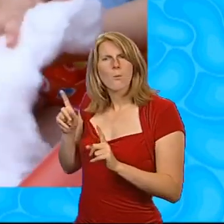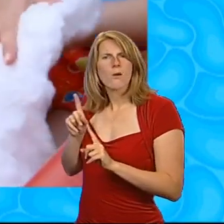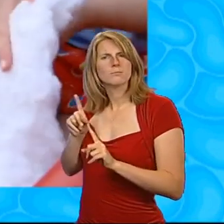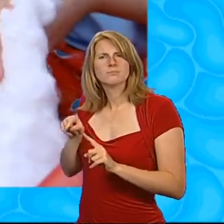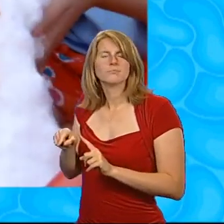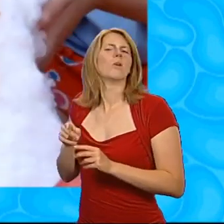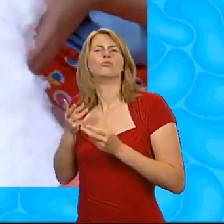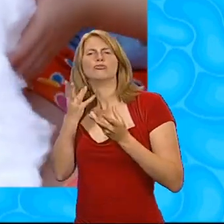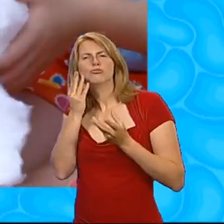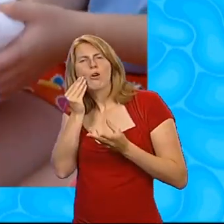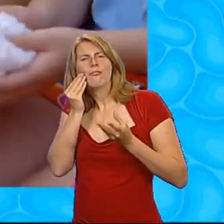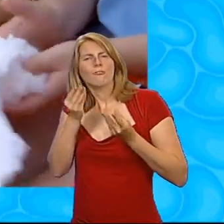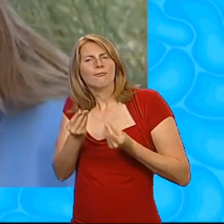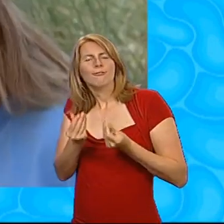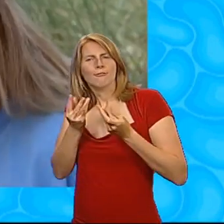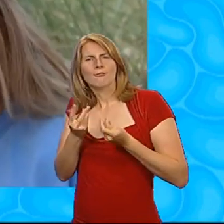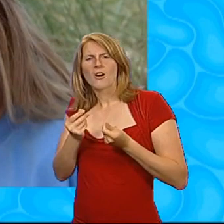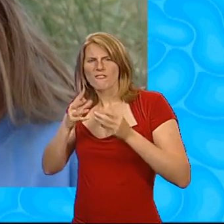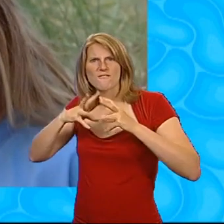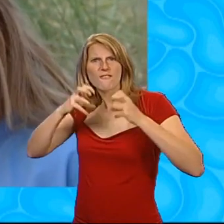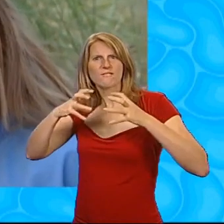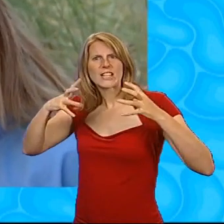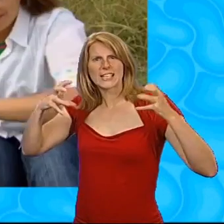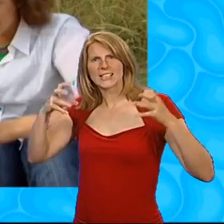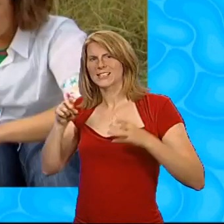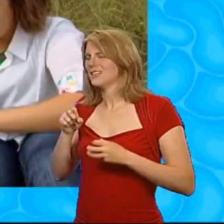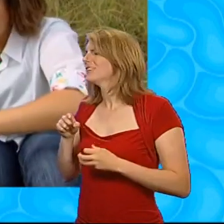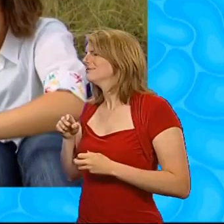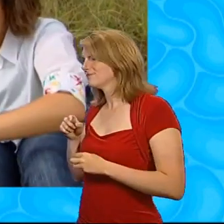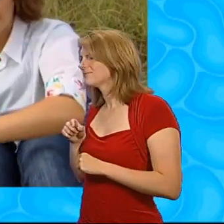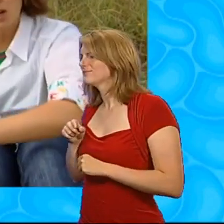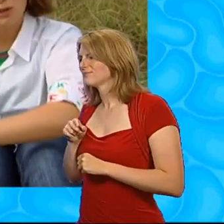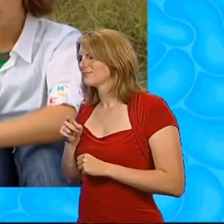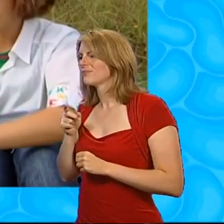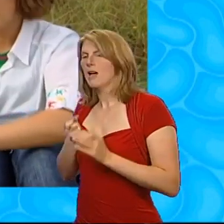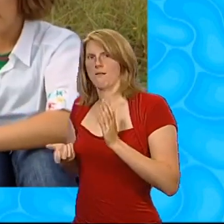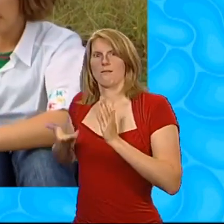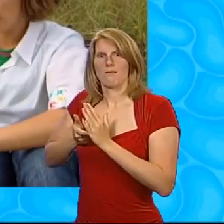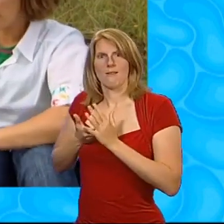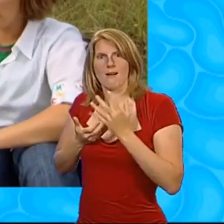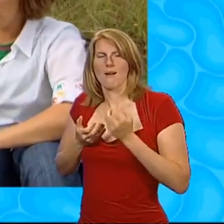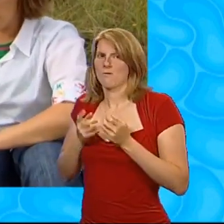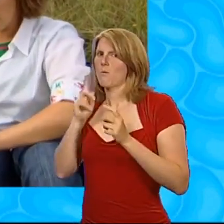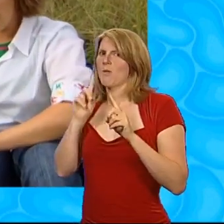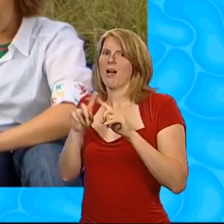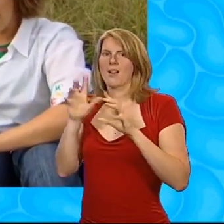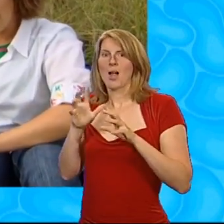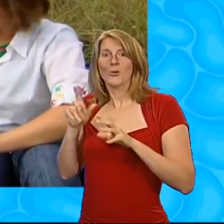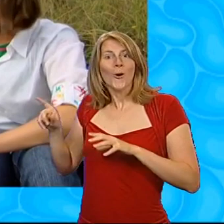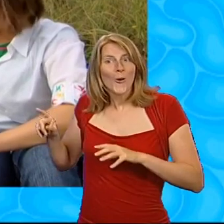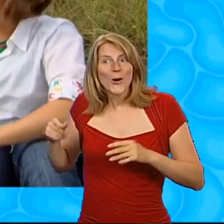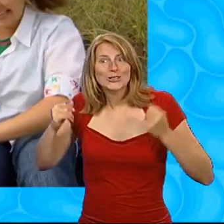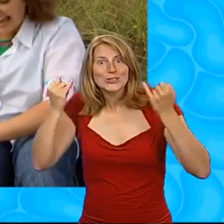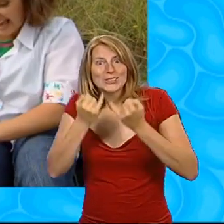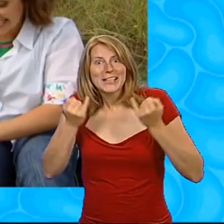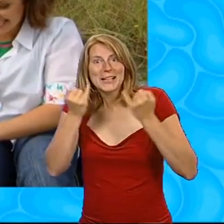It feels soft. Yeah? It feels fluffy. I've got something else in here, which looks a bit like a cloud. It's a